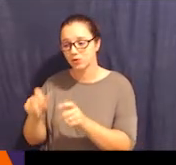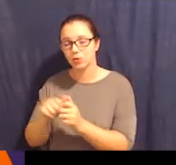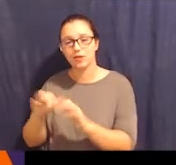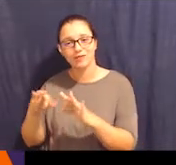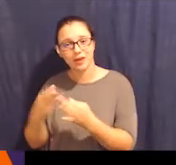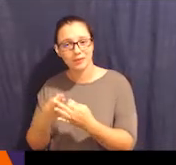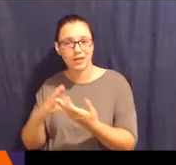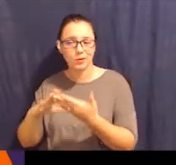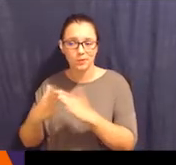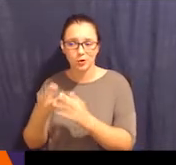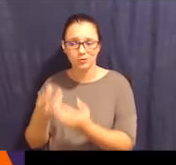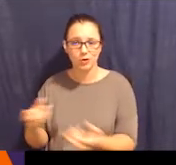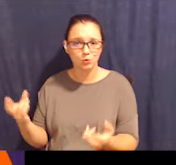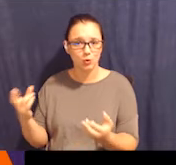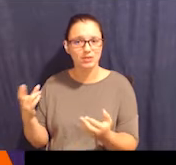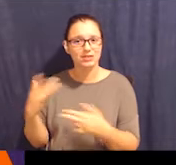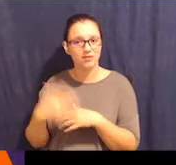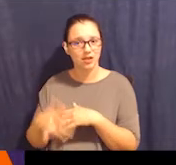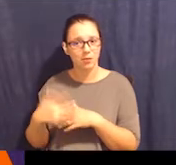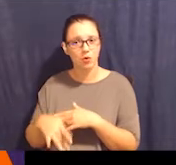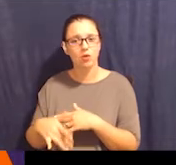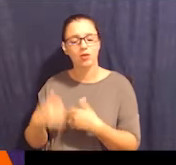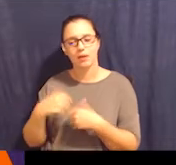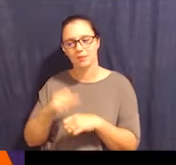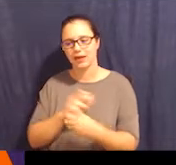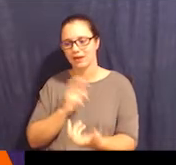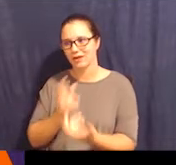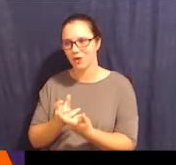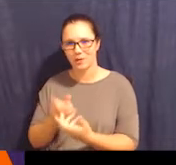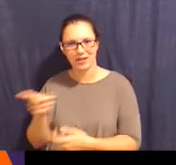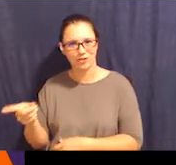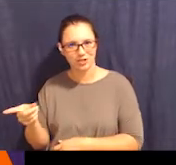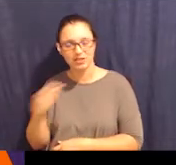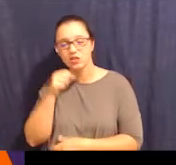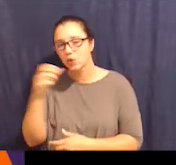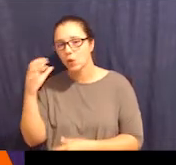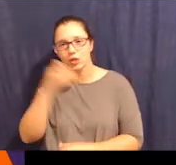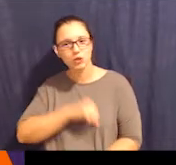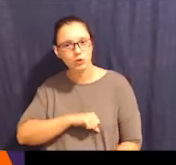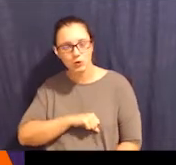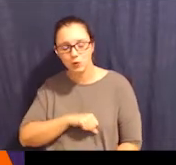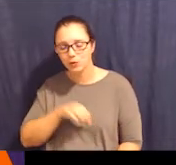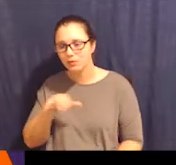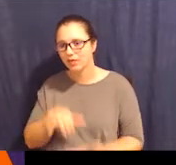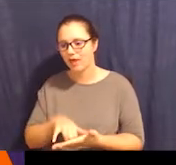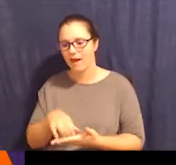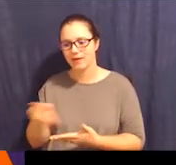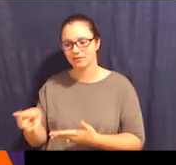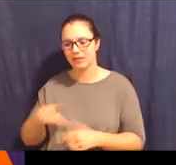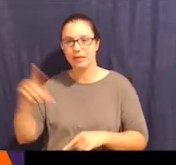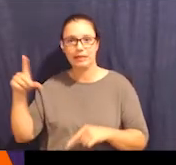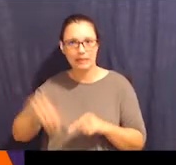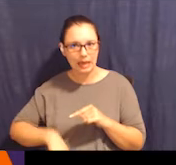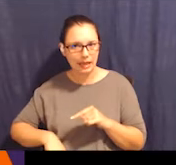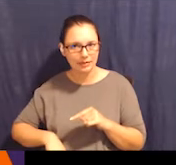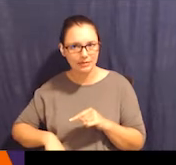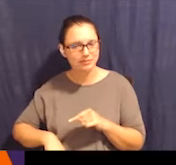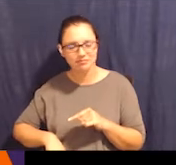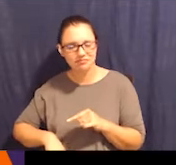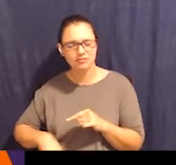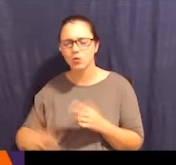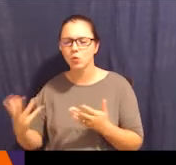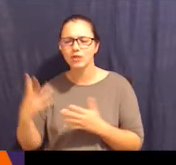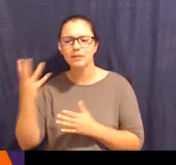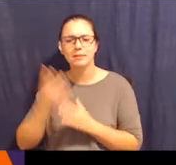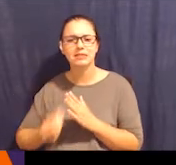individual to family or community resources and making accommodations, right? Let's not assume that they're just not able to do